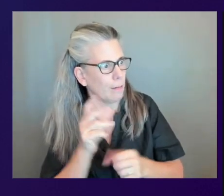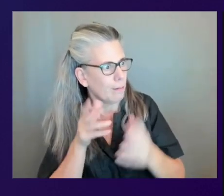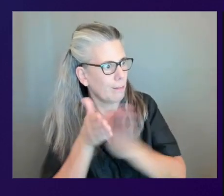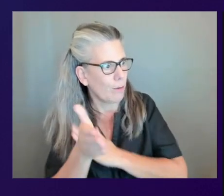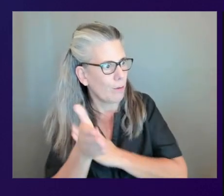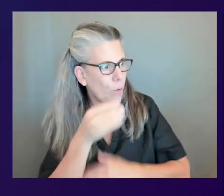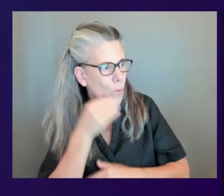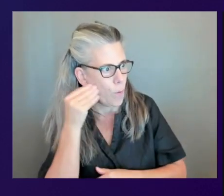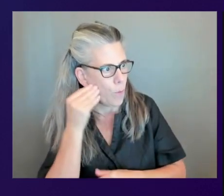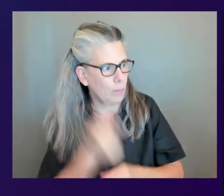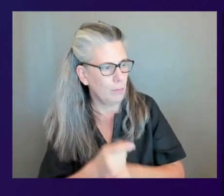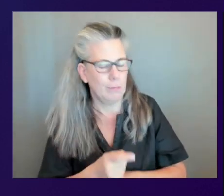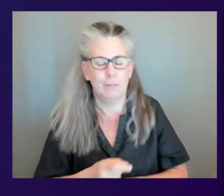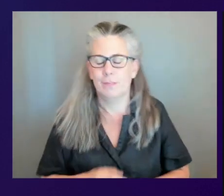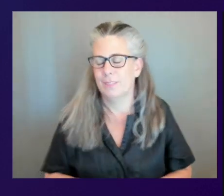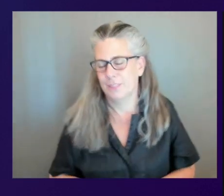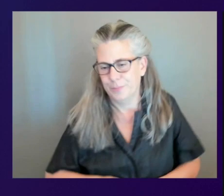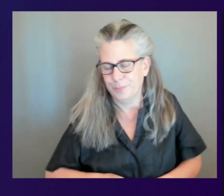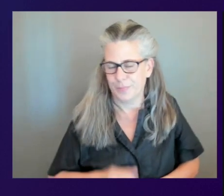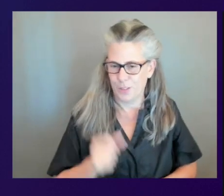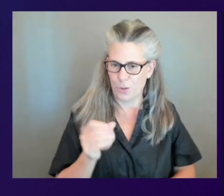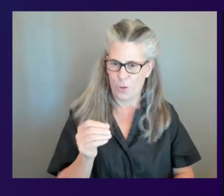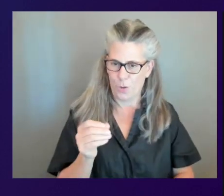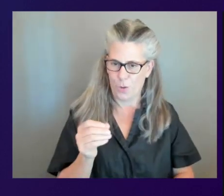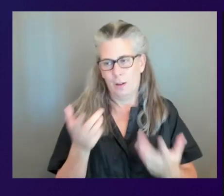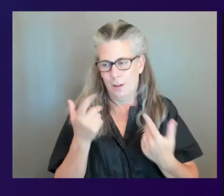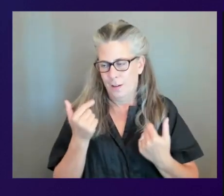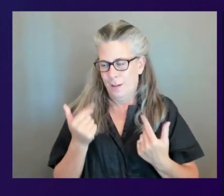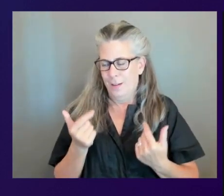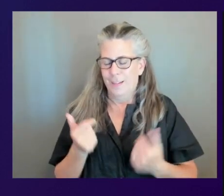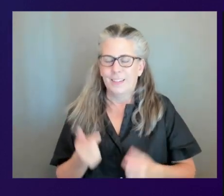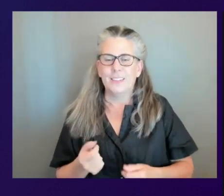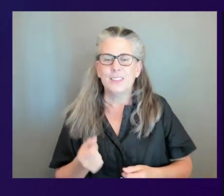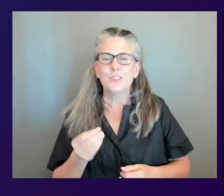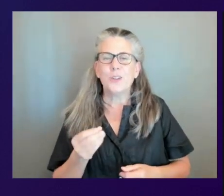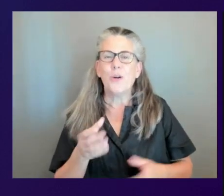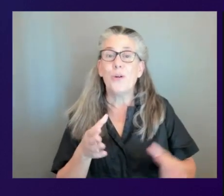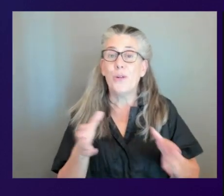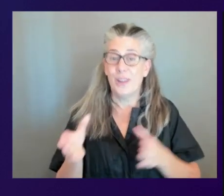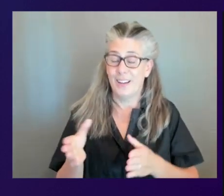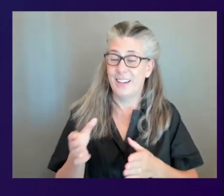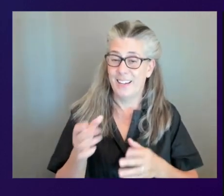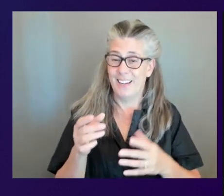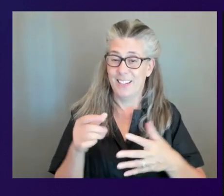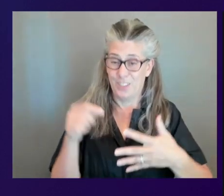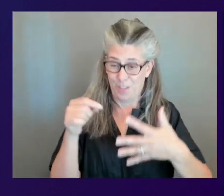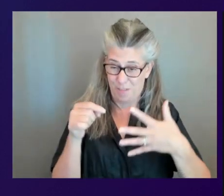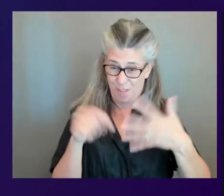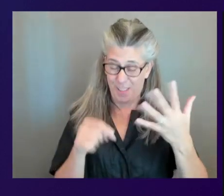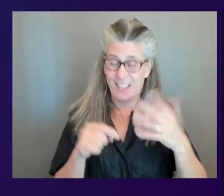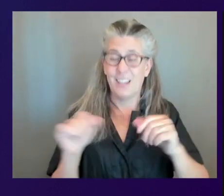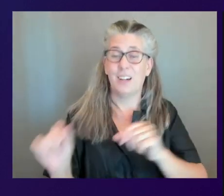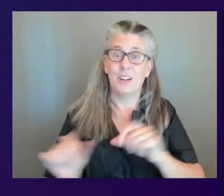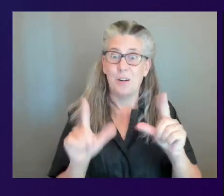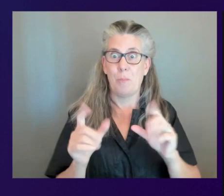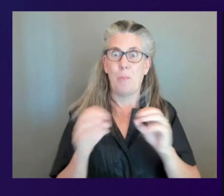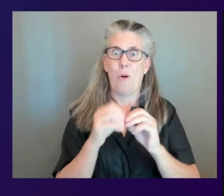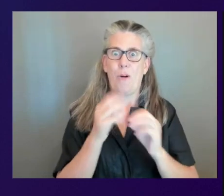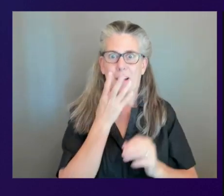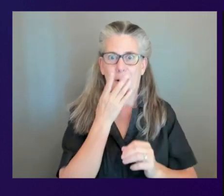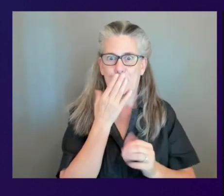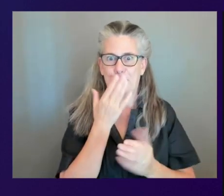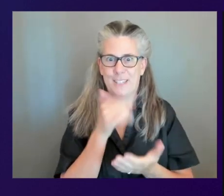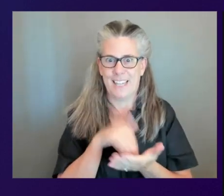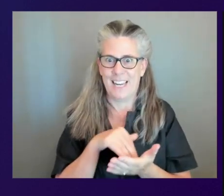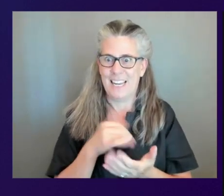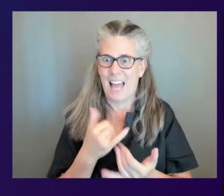so so you scroll down and then we see there's more colors and stuff that but now it's